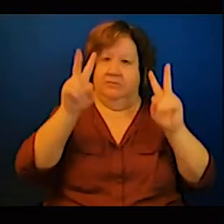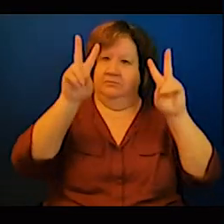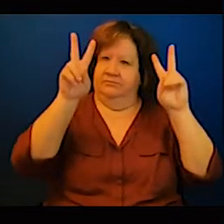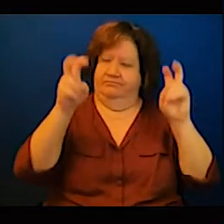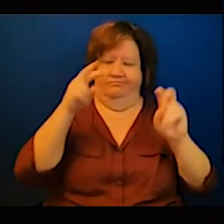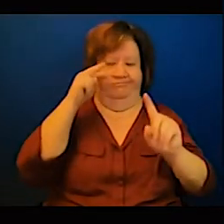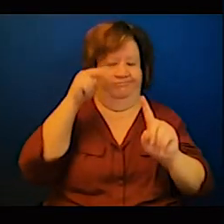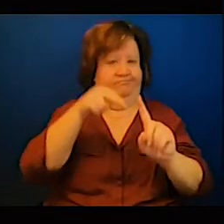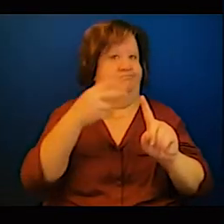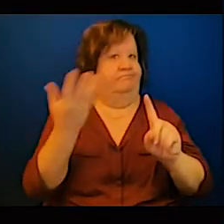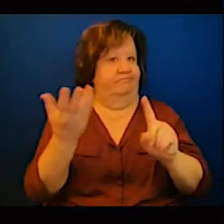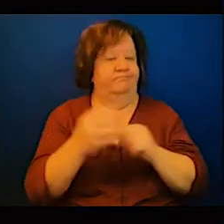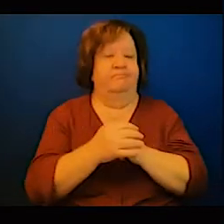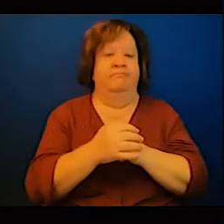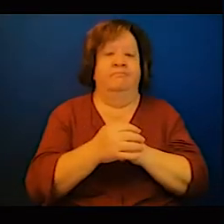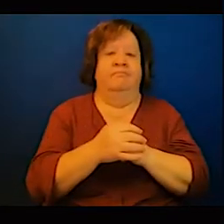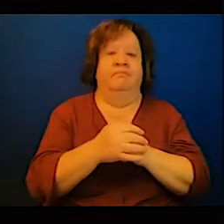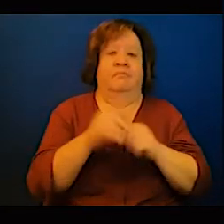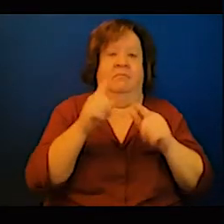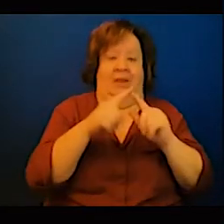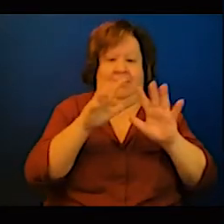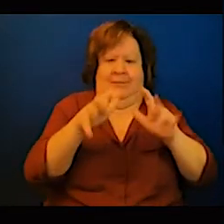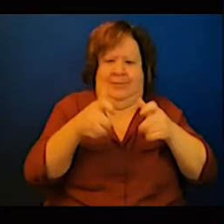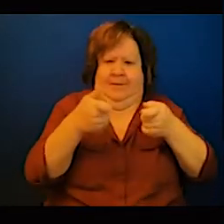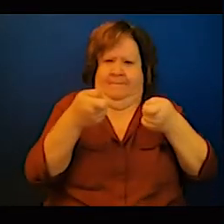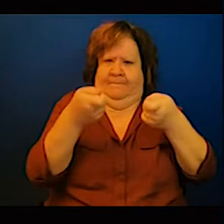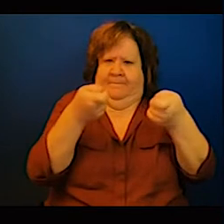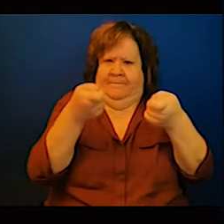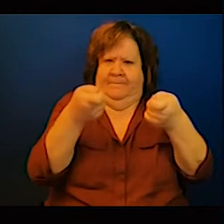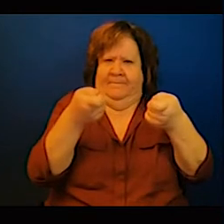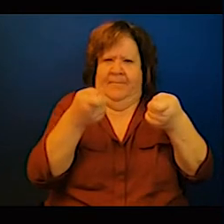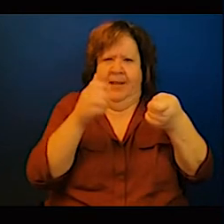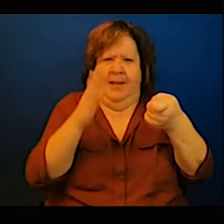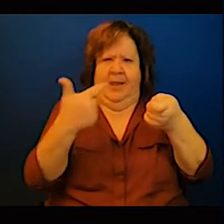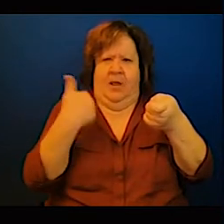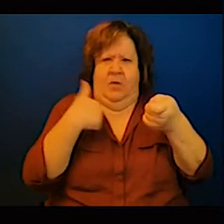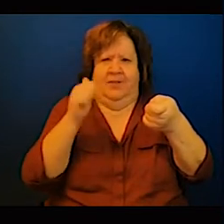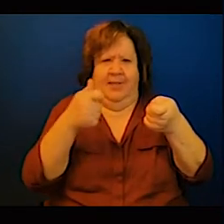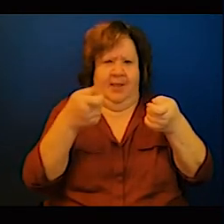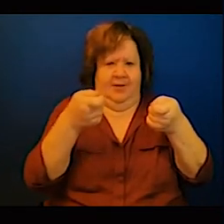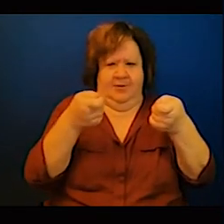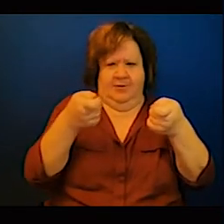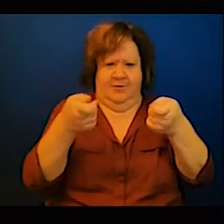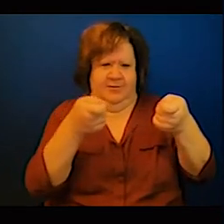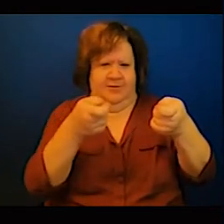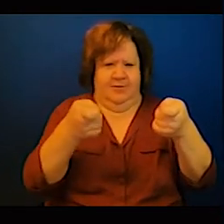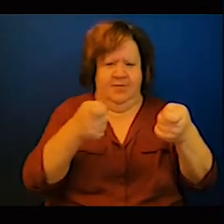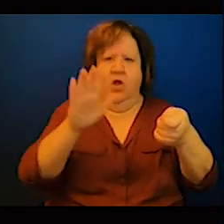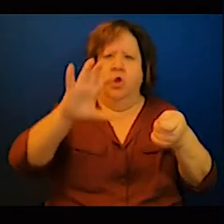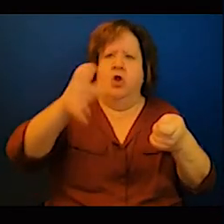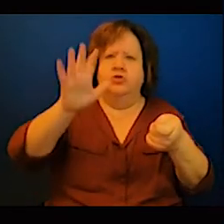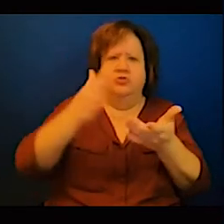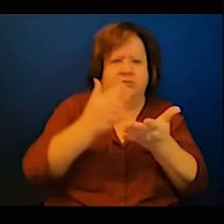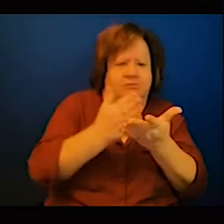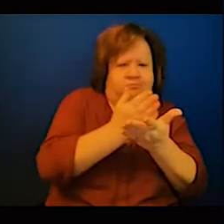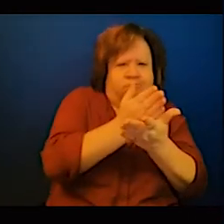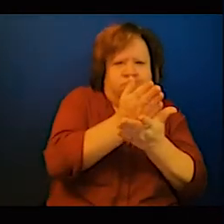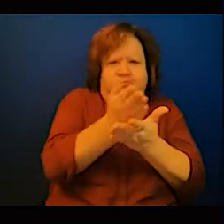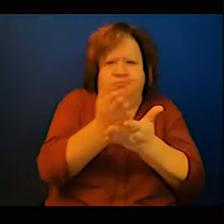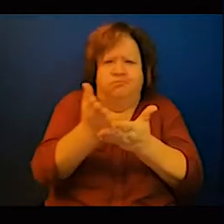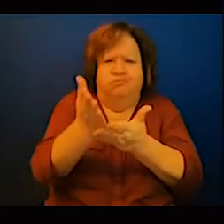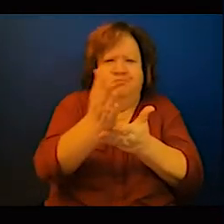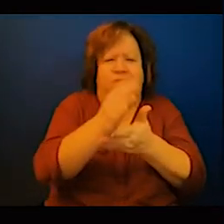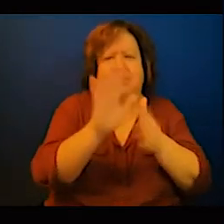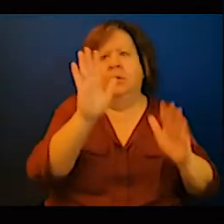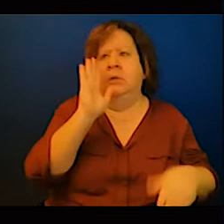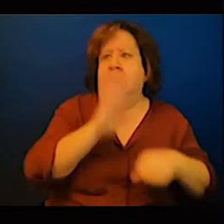I feel like I'm talking a bit too much. I wanted to touch also on the issue of financing, but I don't know if I can mention now, or I will